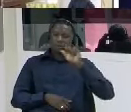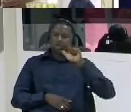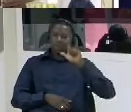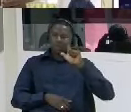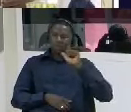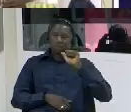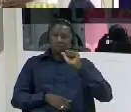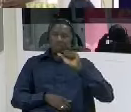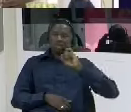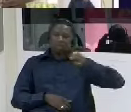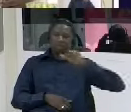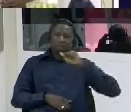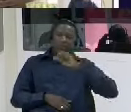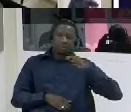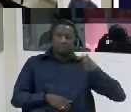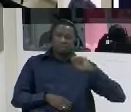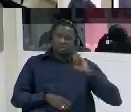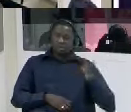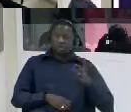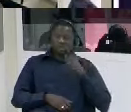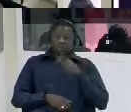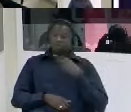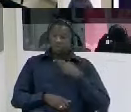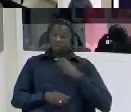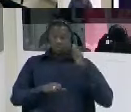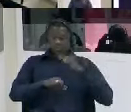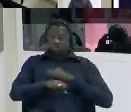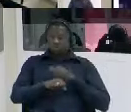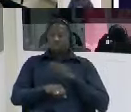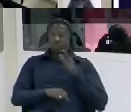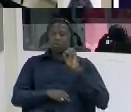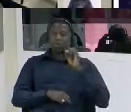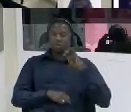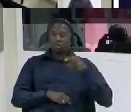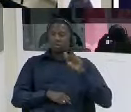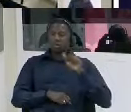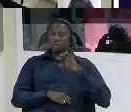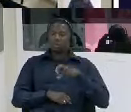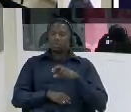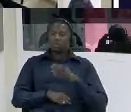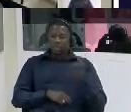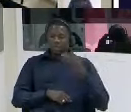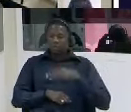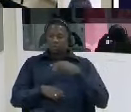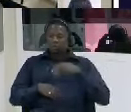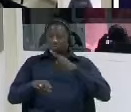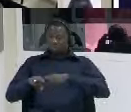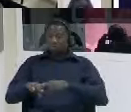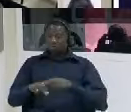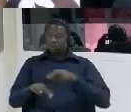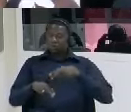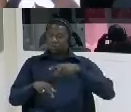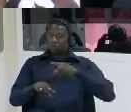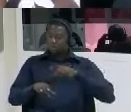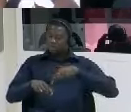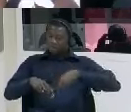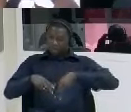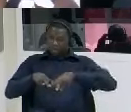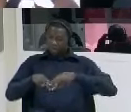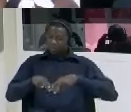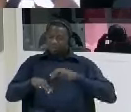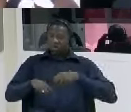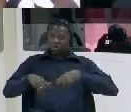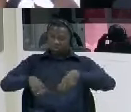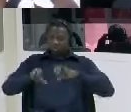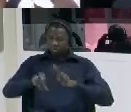he put his leg on top of a block there on a block then he wanted to cut the